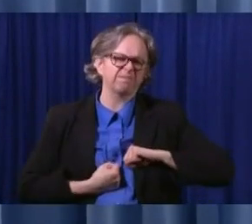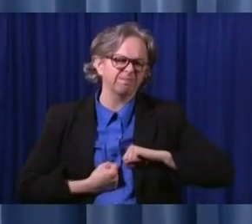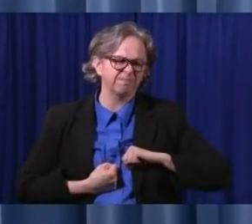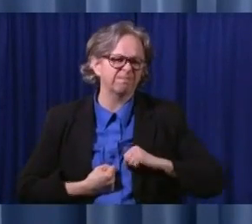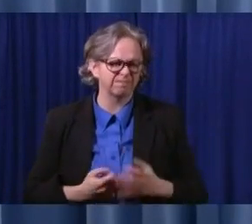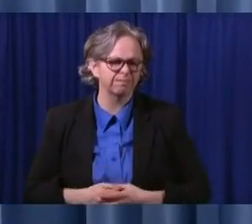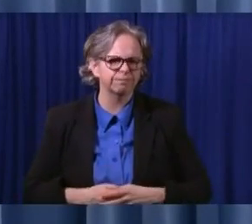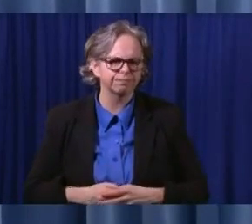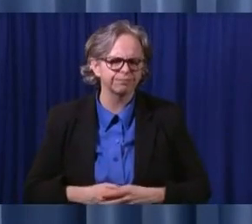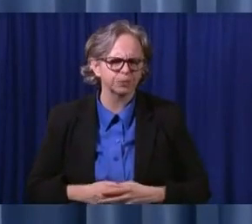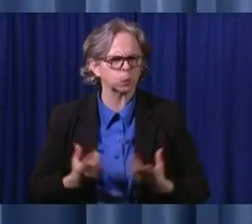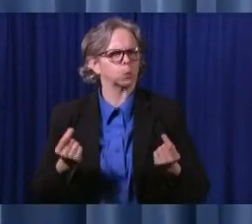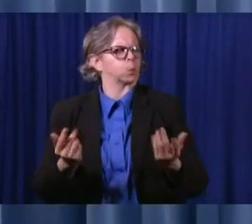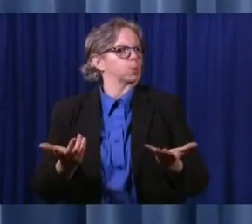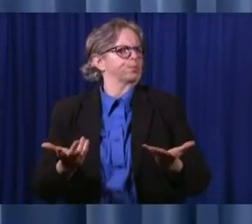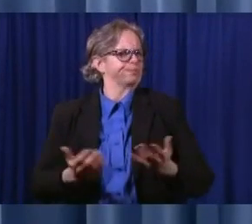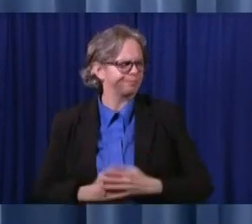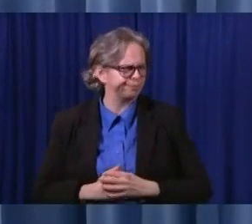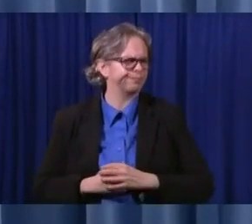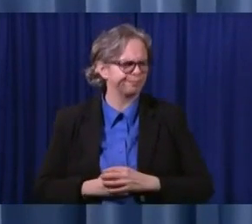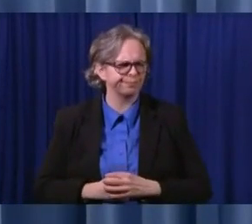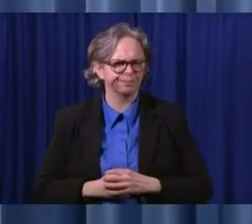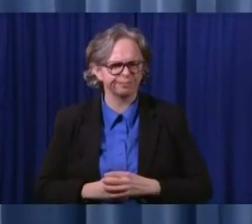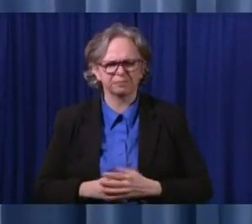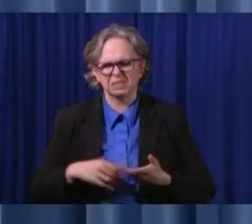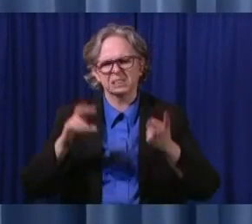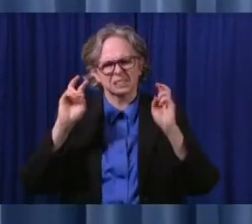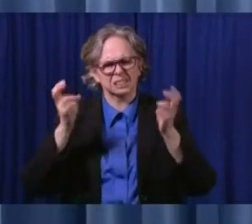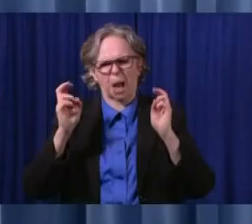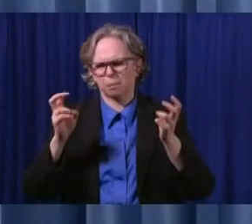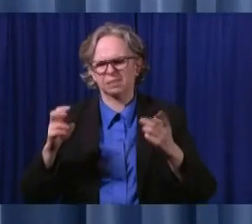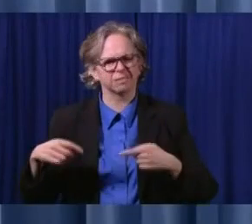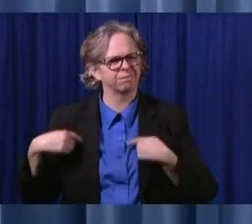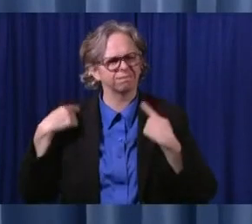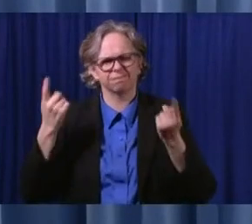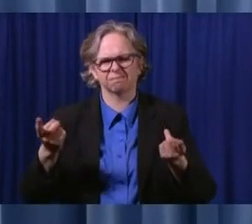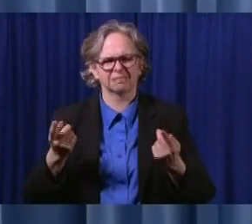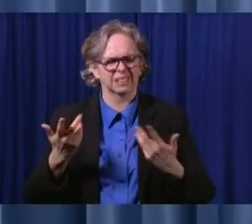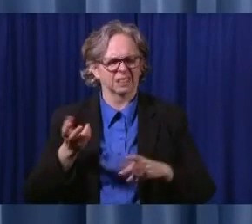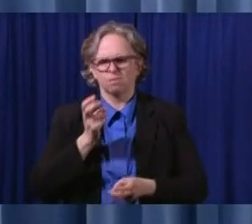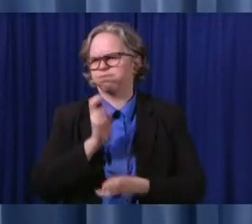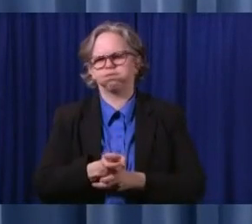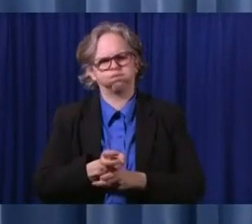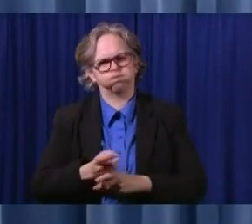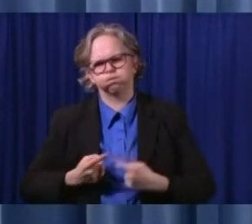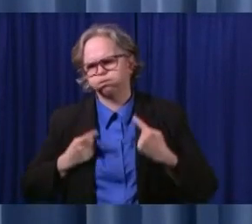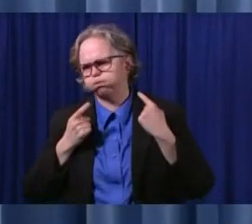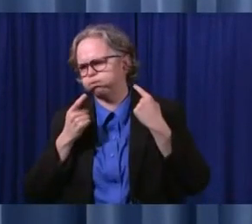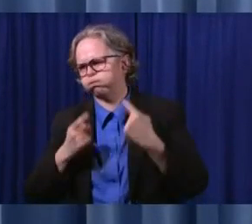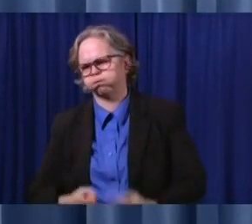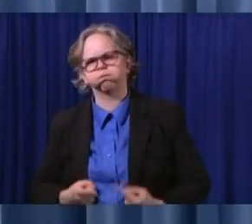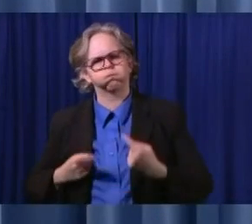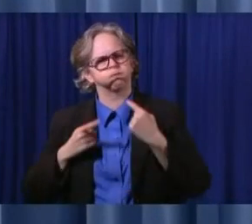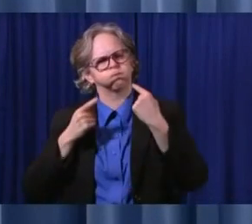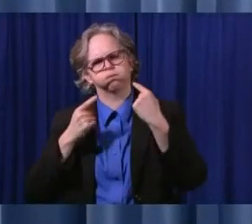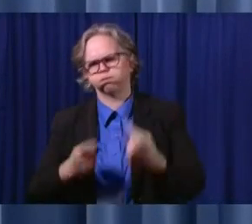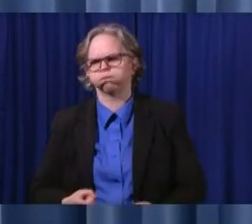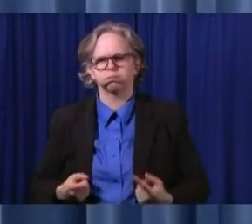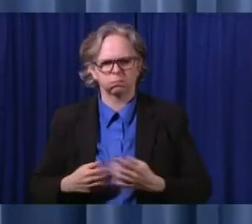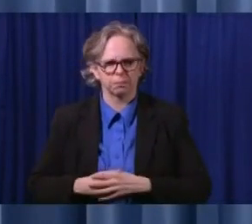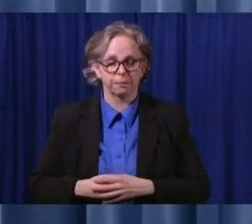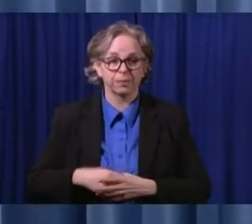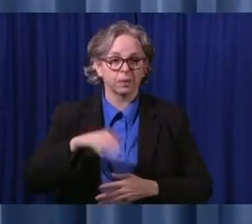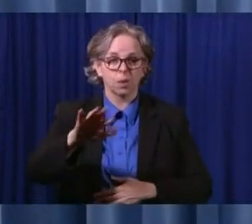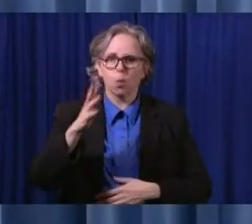This has been a very difficult issue because we know the